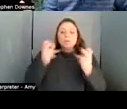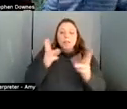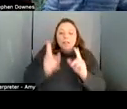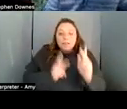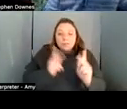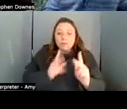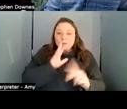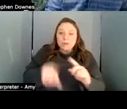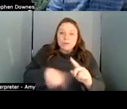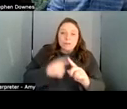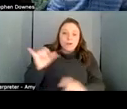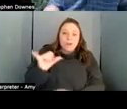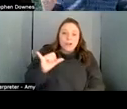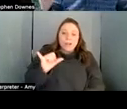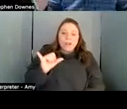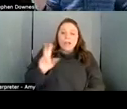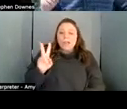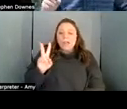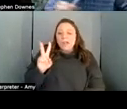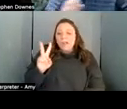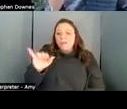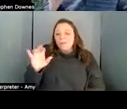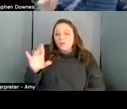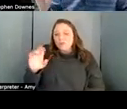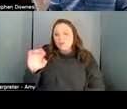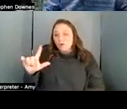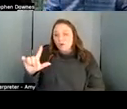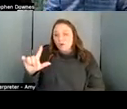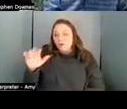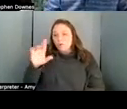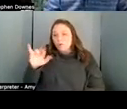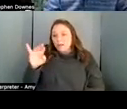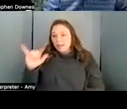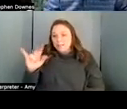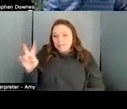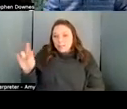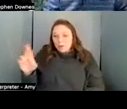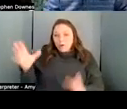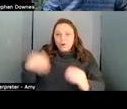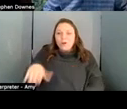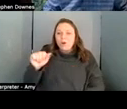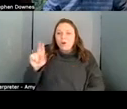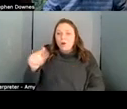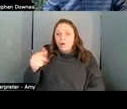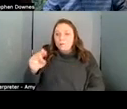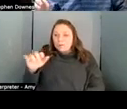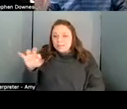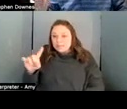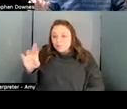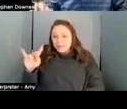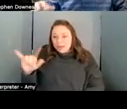virtual reality augmented reality and yeah and these things have been around for a long time but